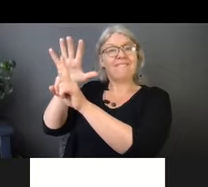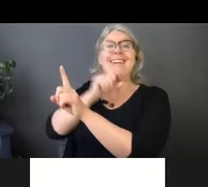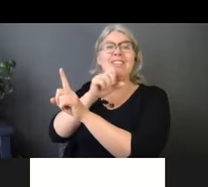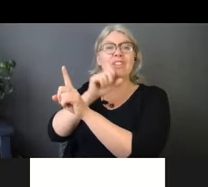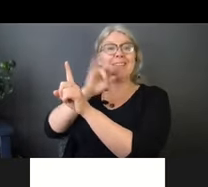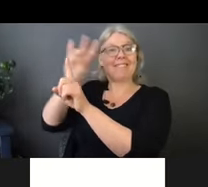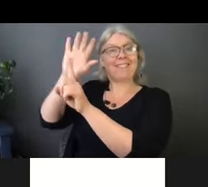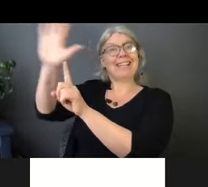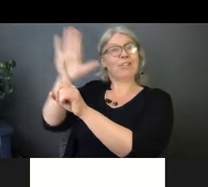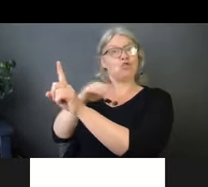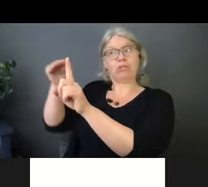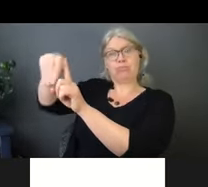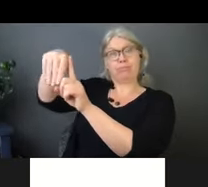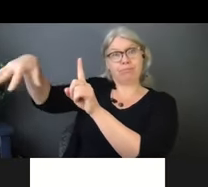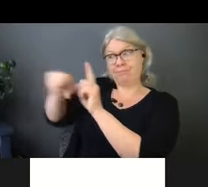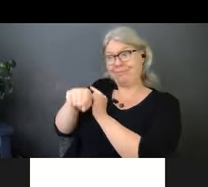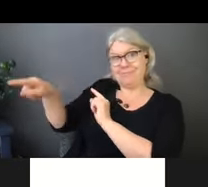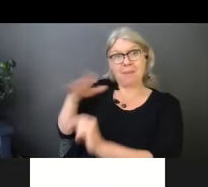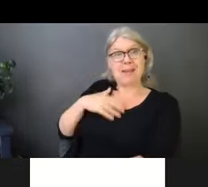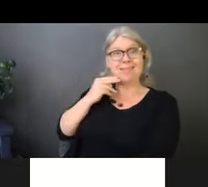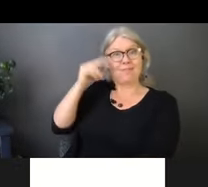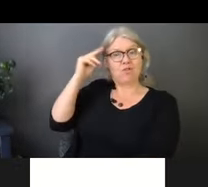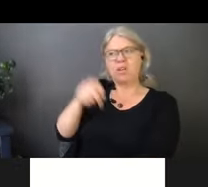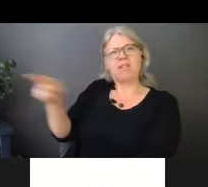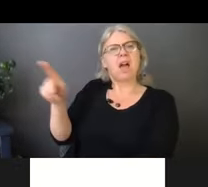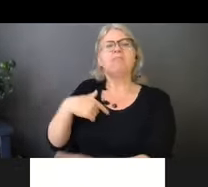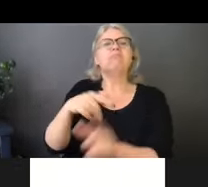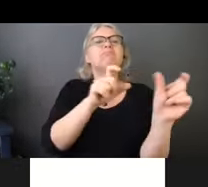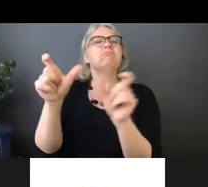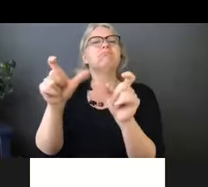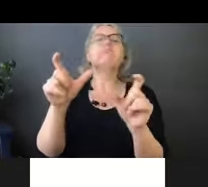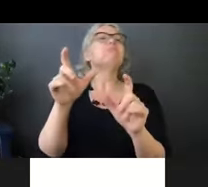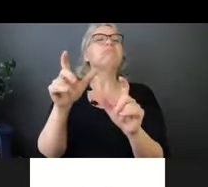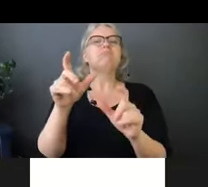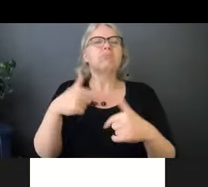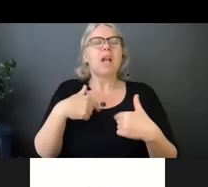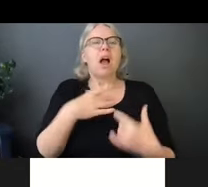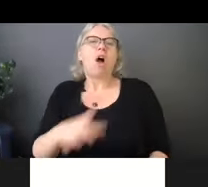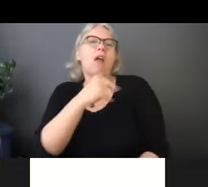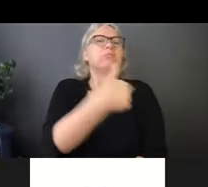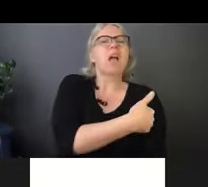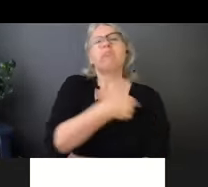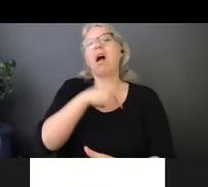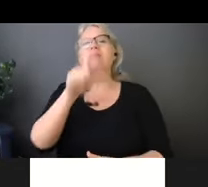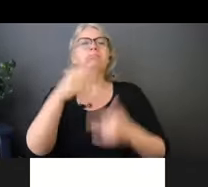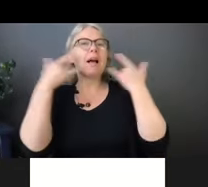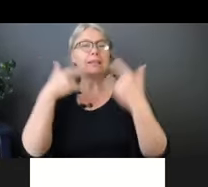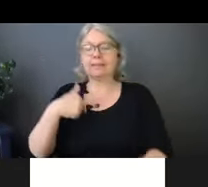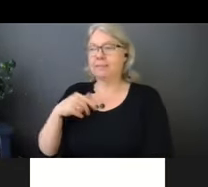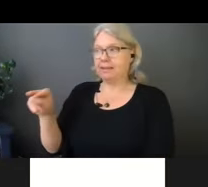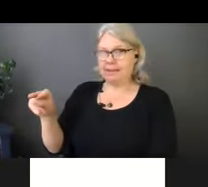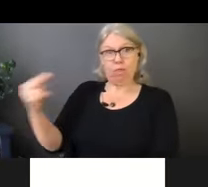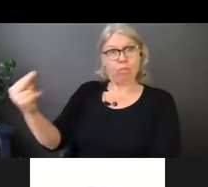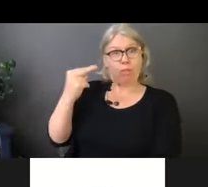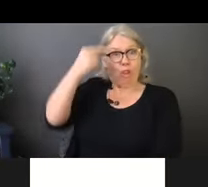-everything. I love my nephews and nieces, but they're just anti-everything. And I'm just crazy. Uncle Tim, the nurse, but, um, he called me cause he was